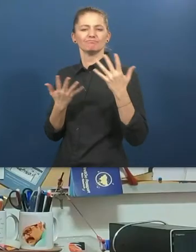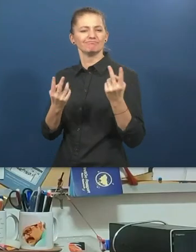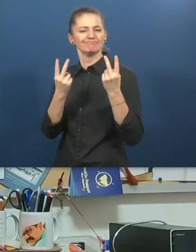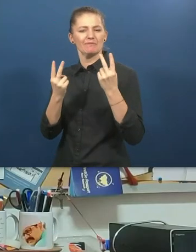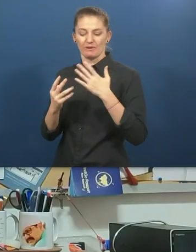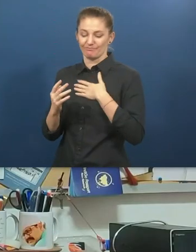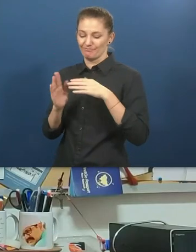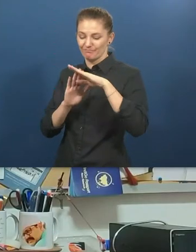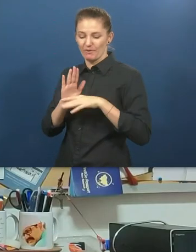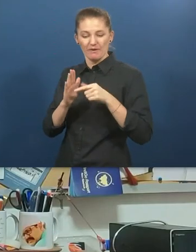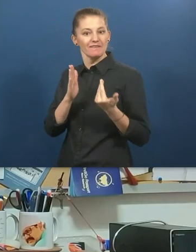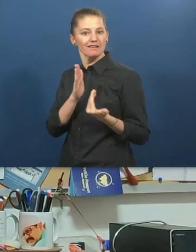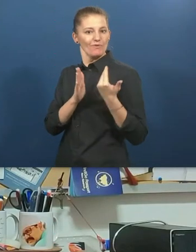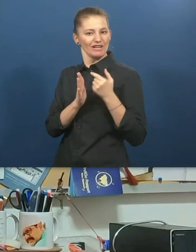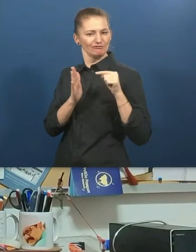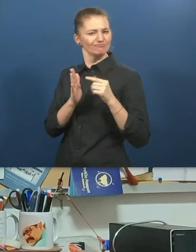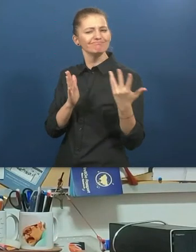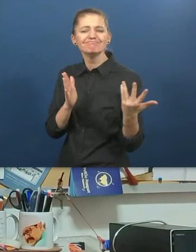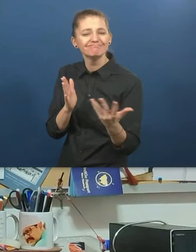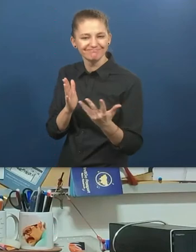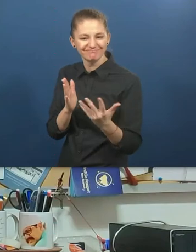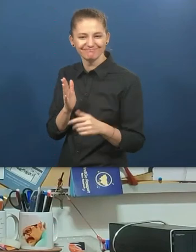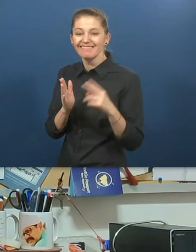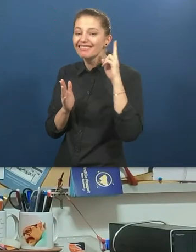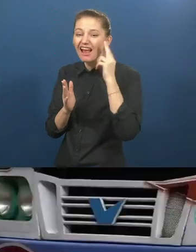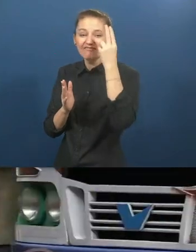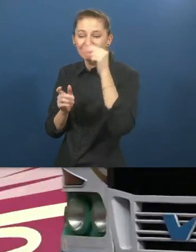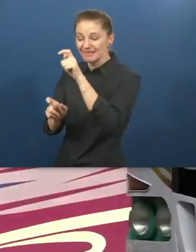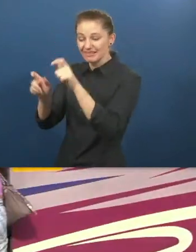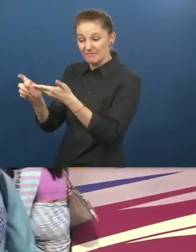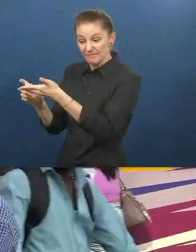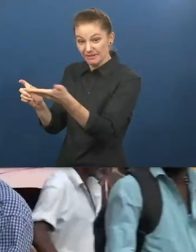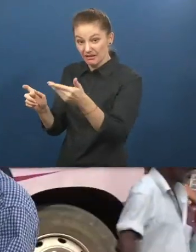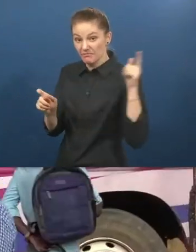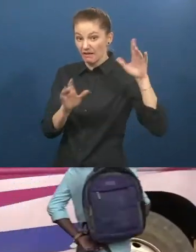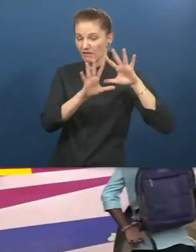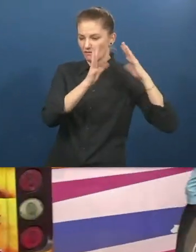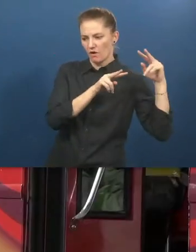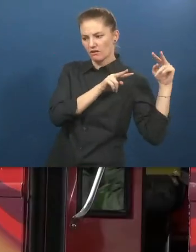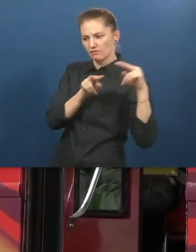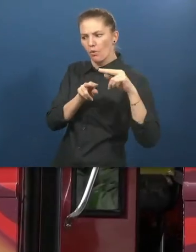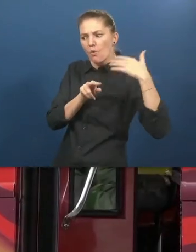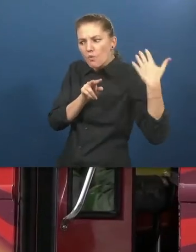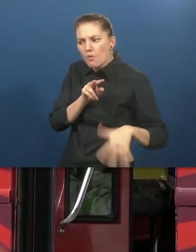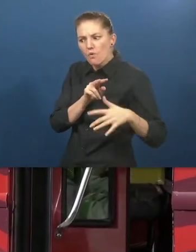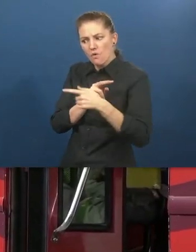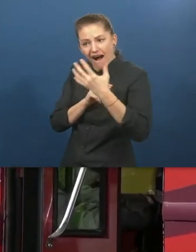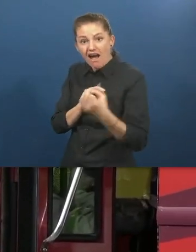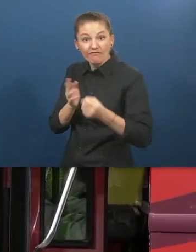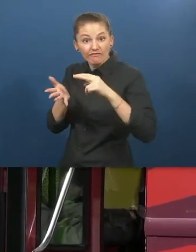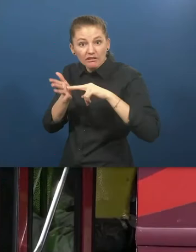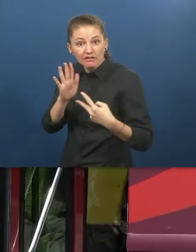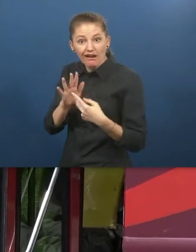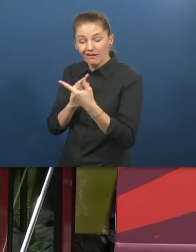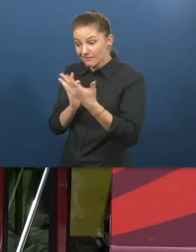Most important element of our innovation is that we want to show to the world that deaf-blind people have